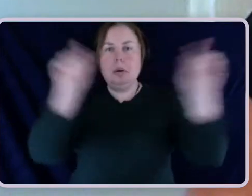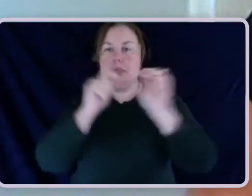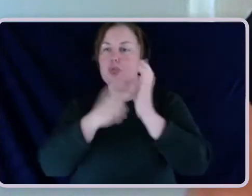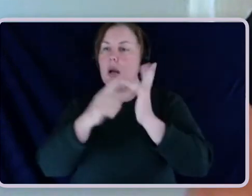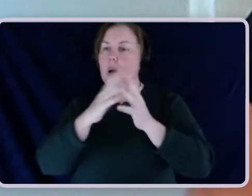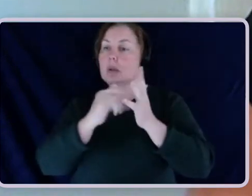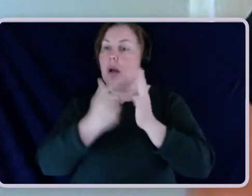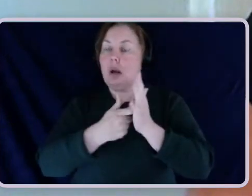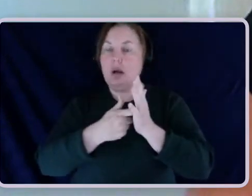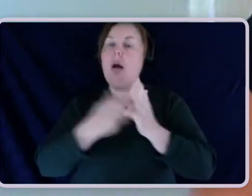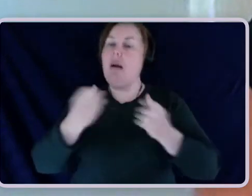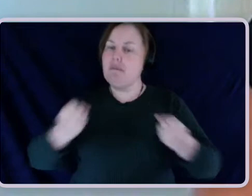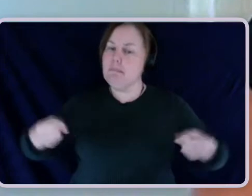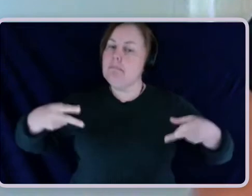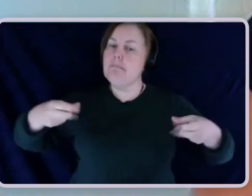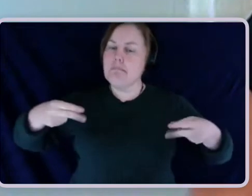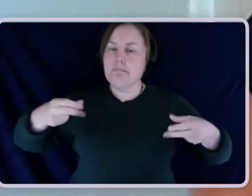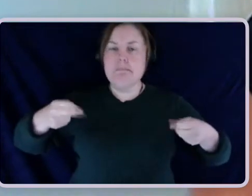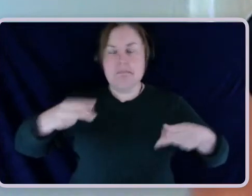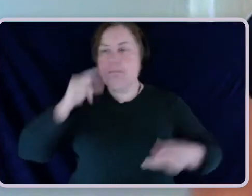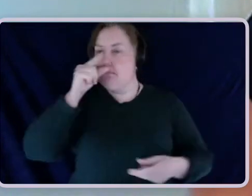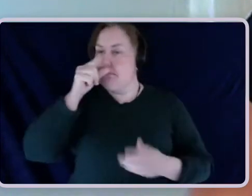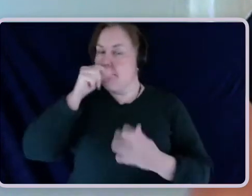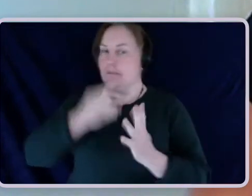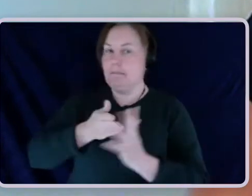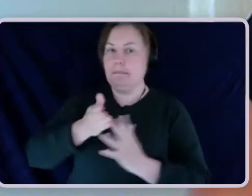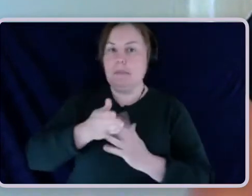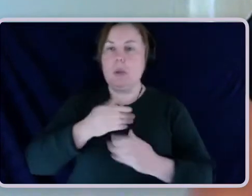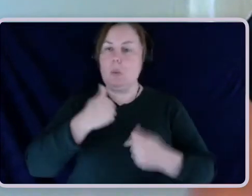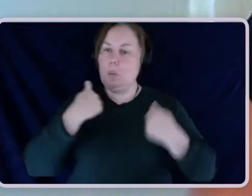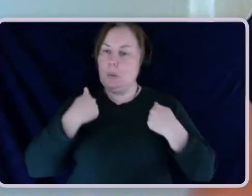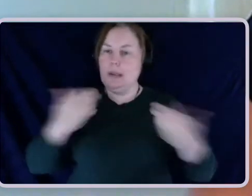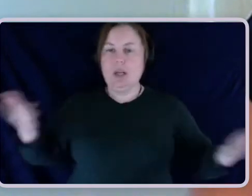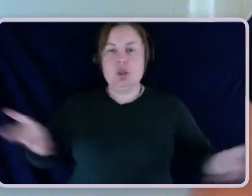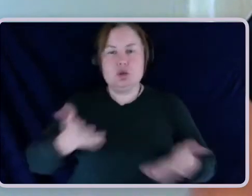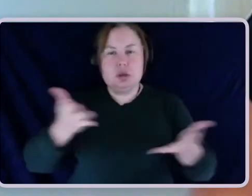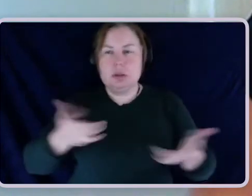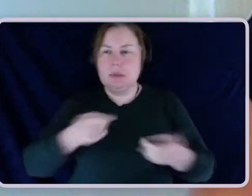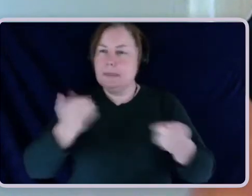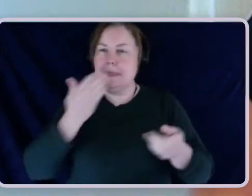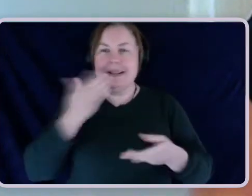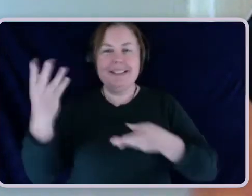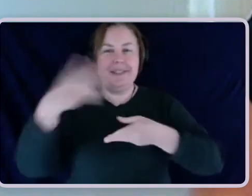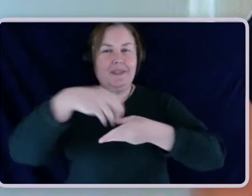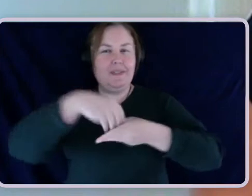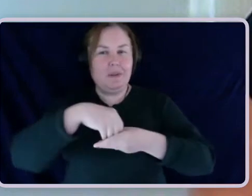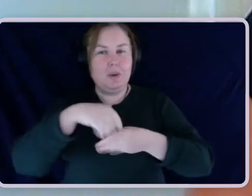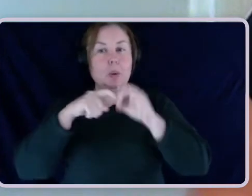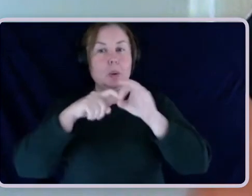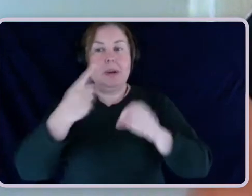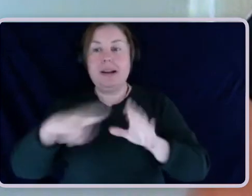We encourage your active participation today. So please type your questions in the Q&A box, not the chat box.